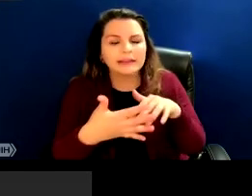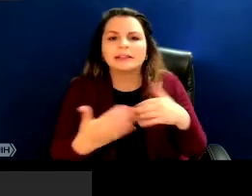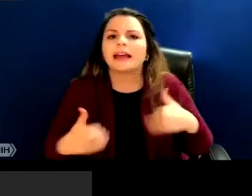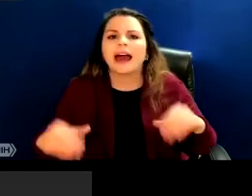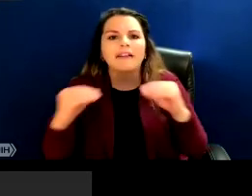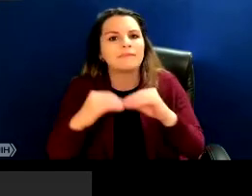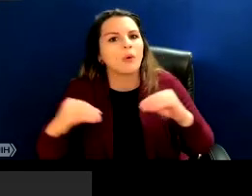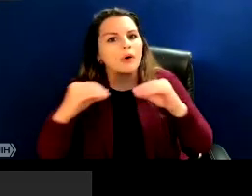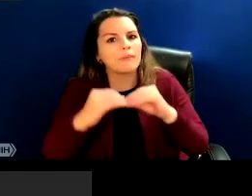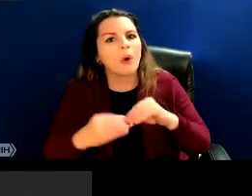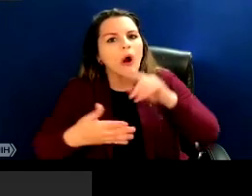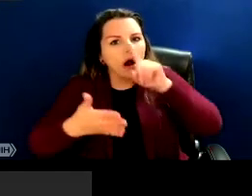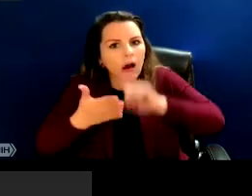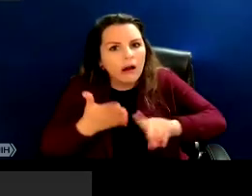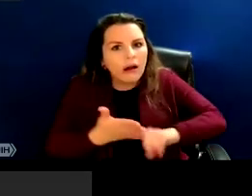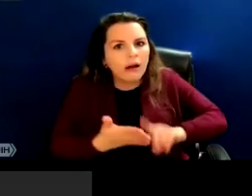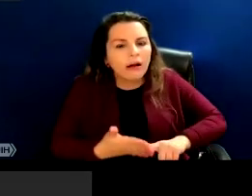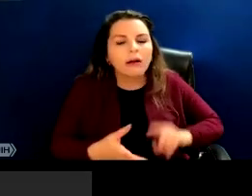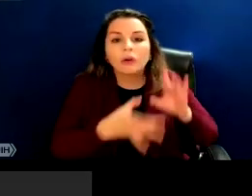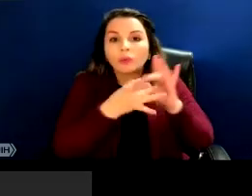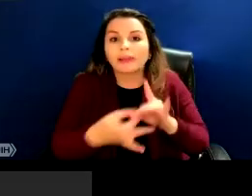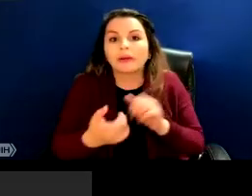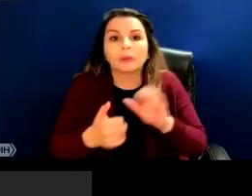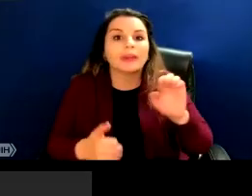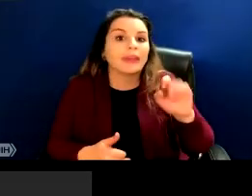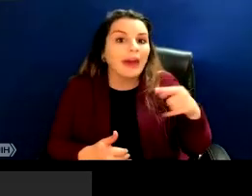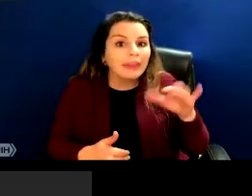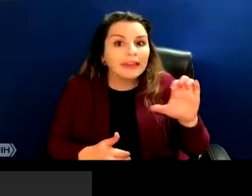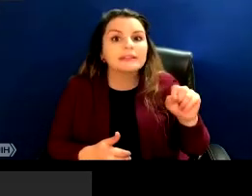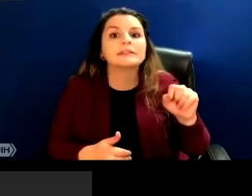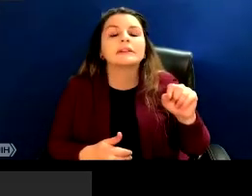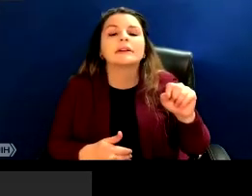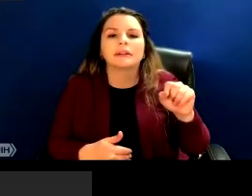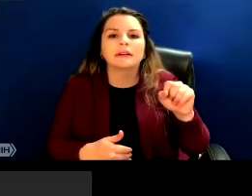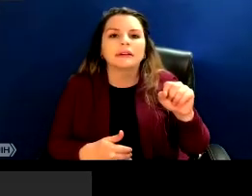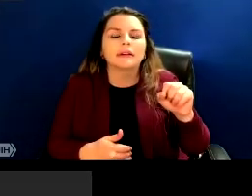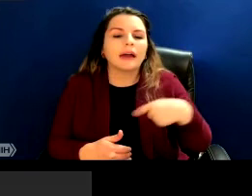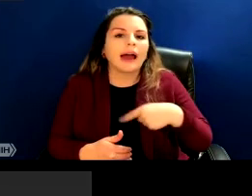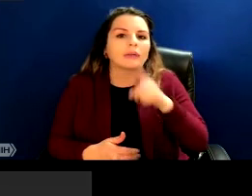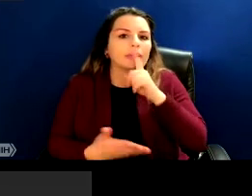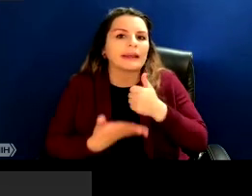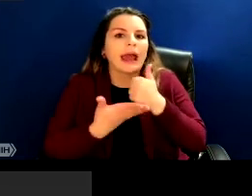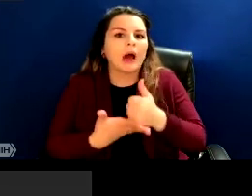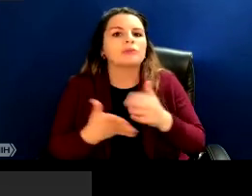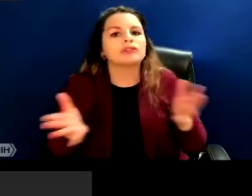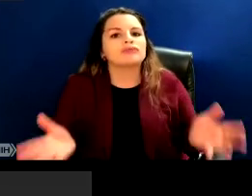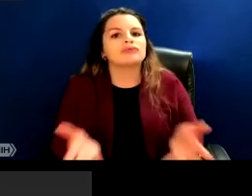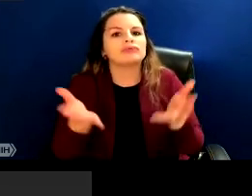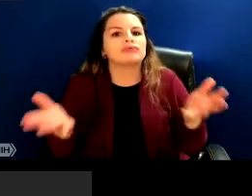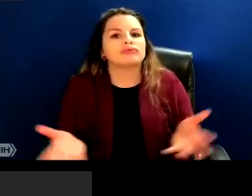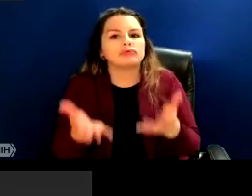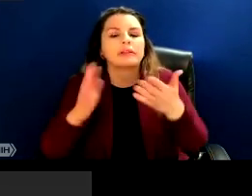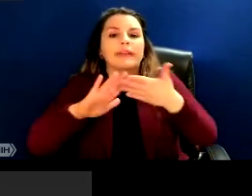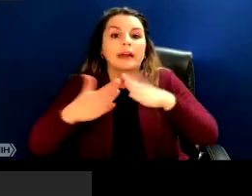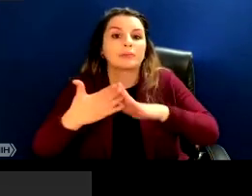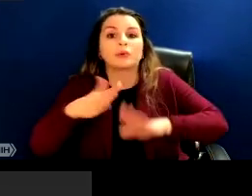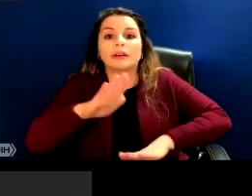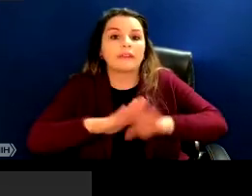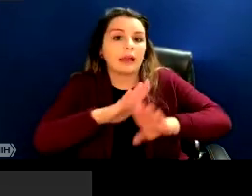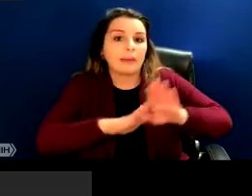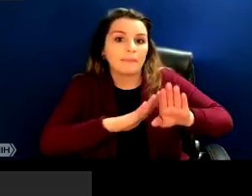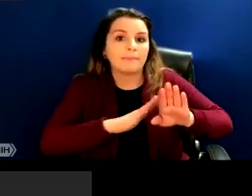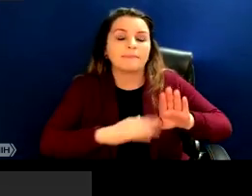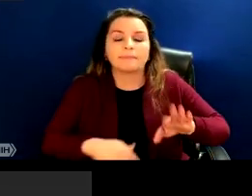more deeply tied to ethnic studies. And I've really helped generate this community and be a part of this community,